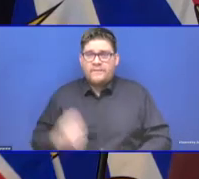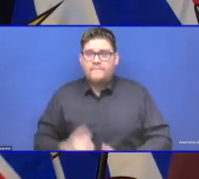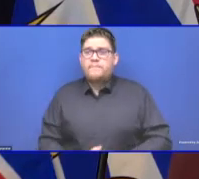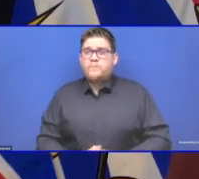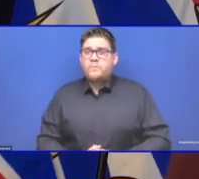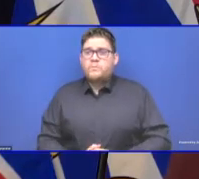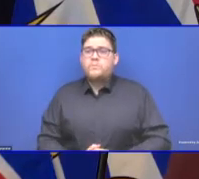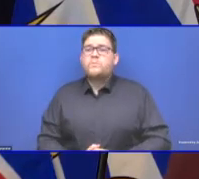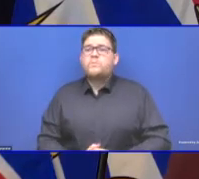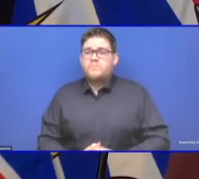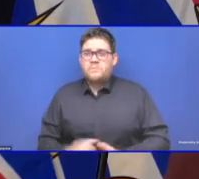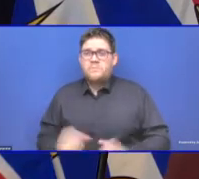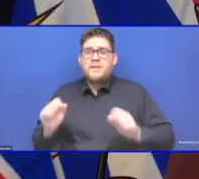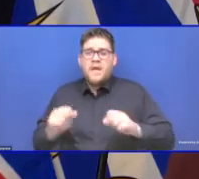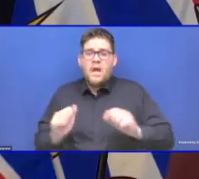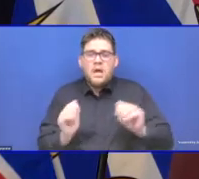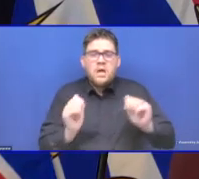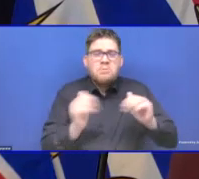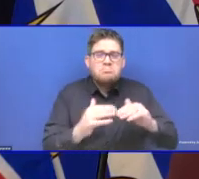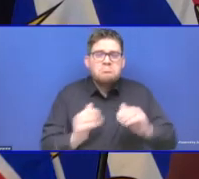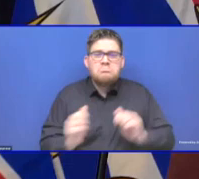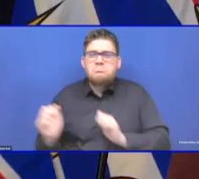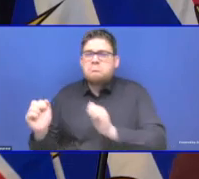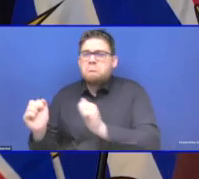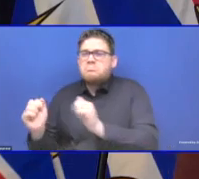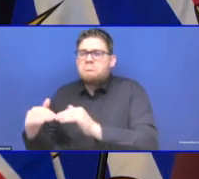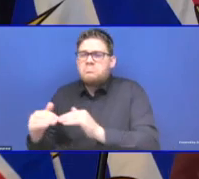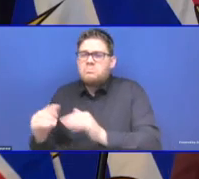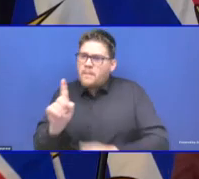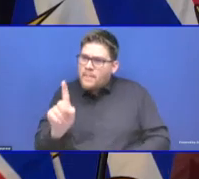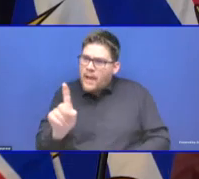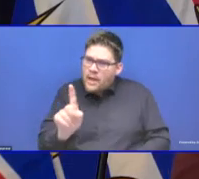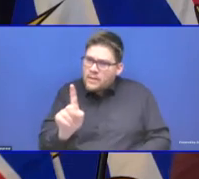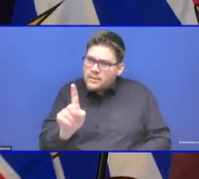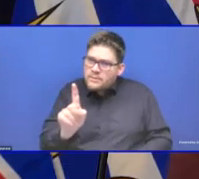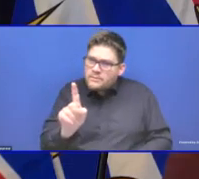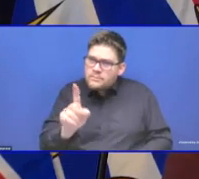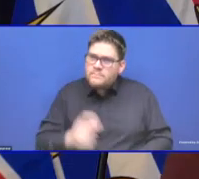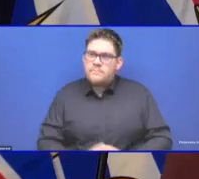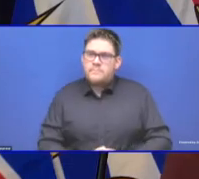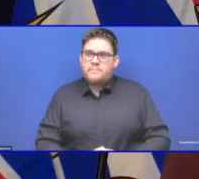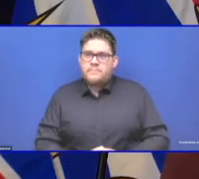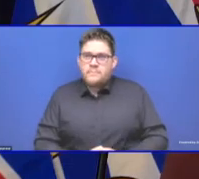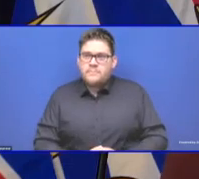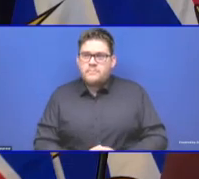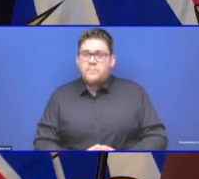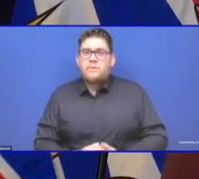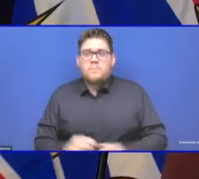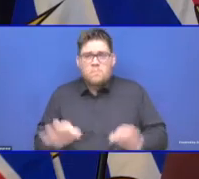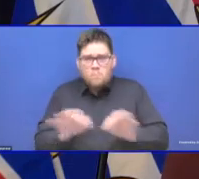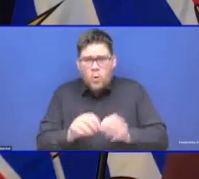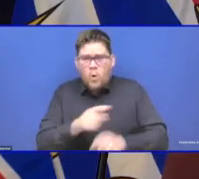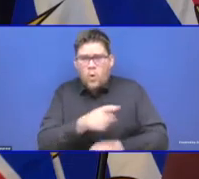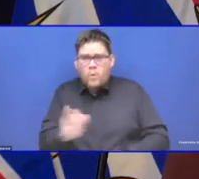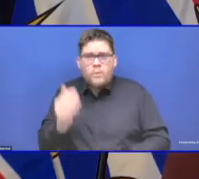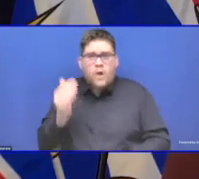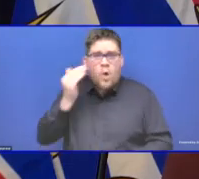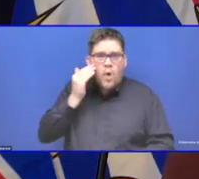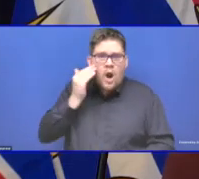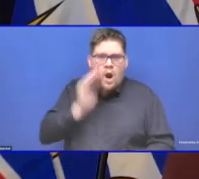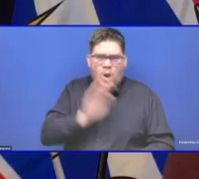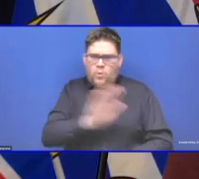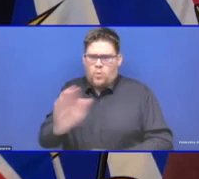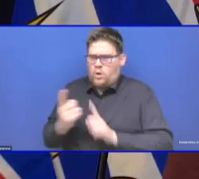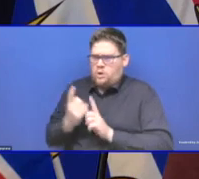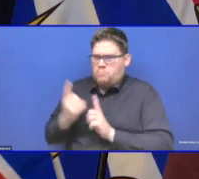Richard Zisman's question, older people, particularly the vets that we know now are in that older category and